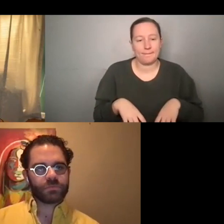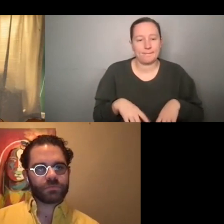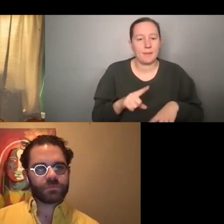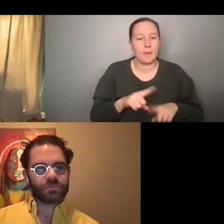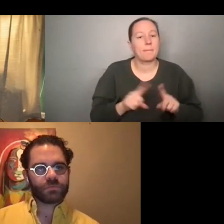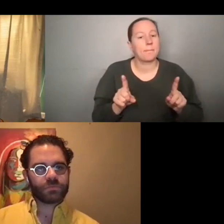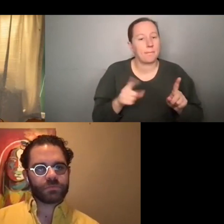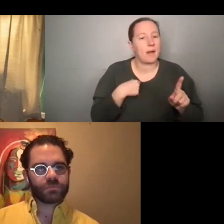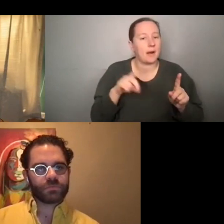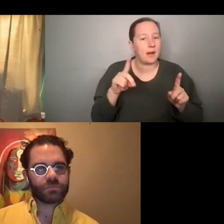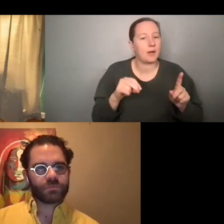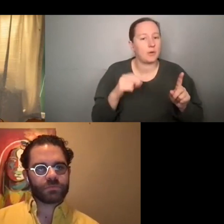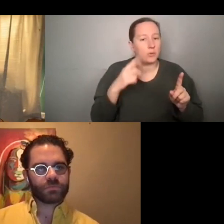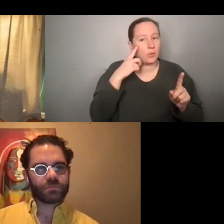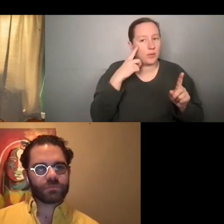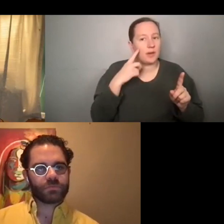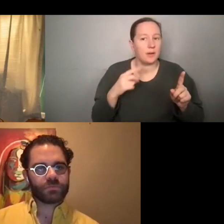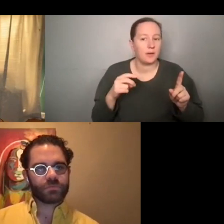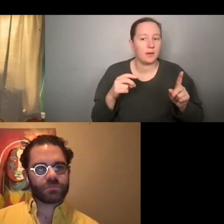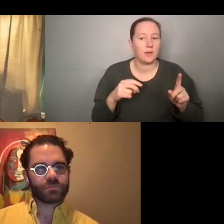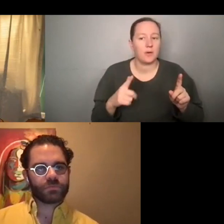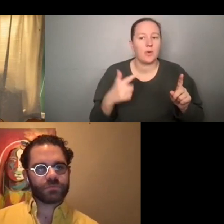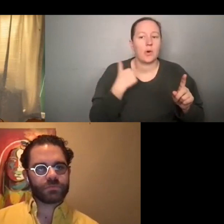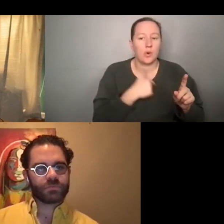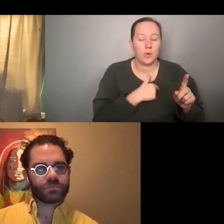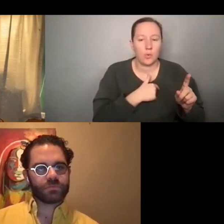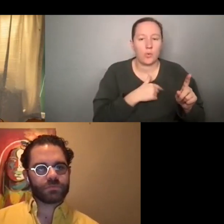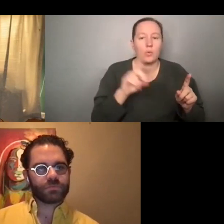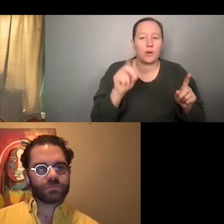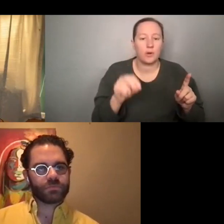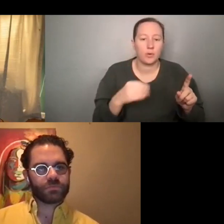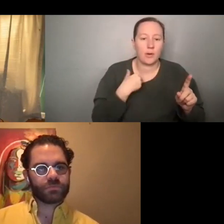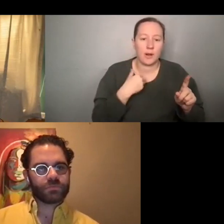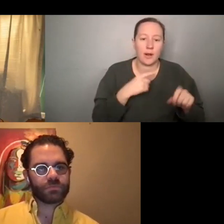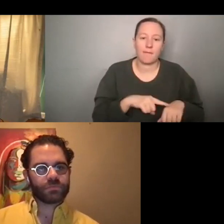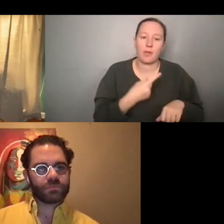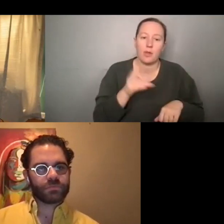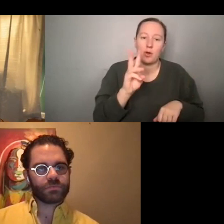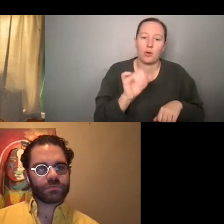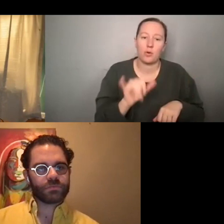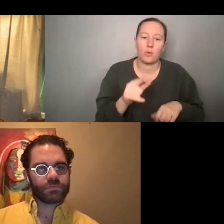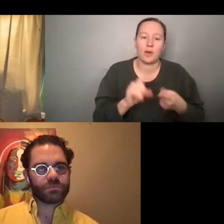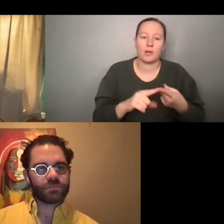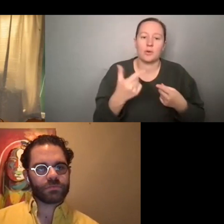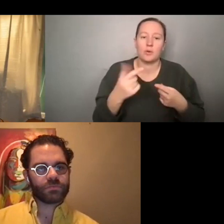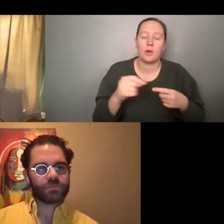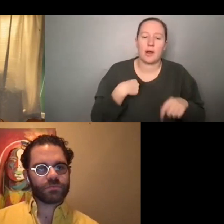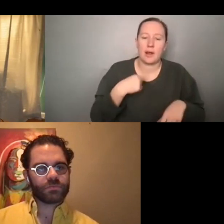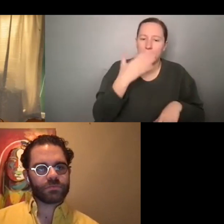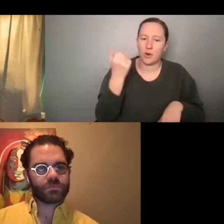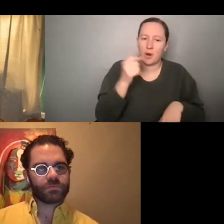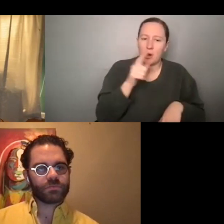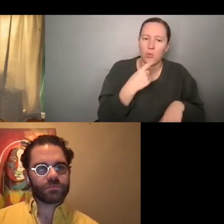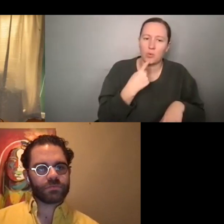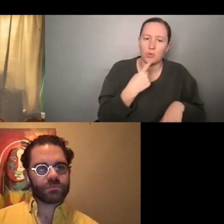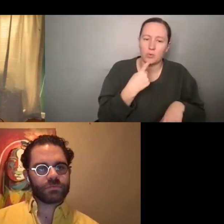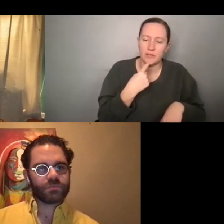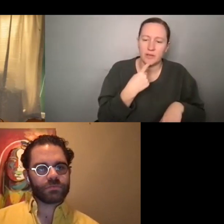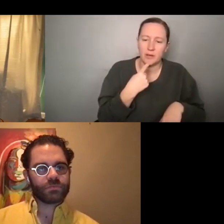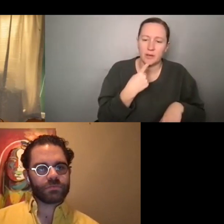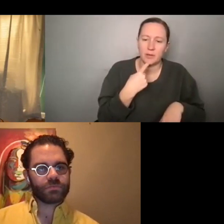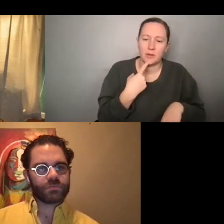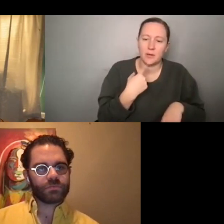do think that we do have a long way to go. I forgot who said it, but I remember someone said, like,